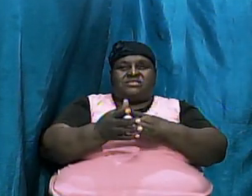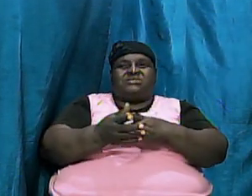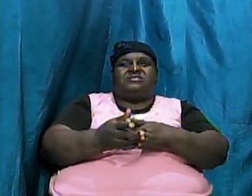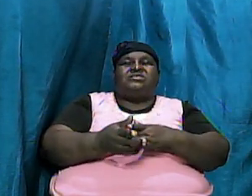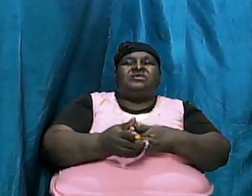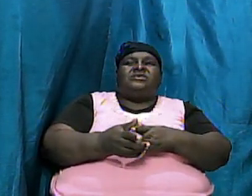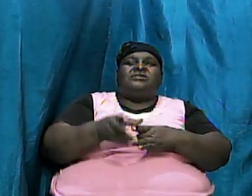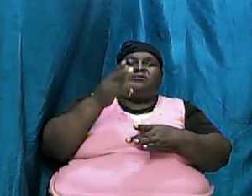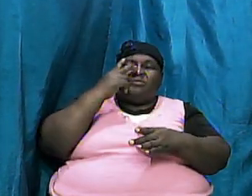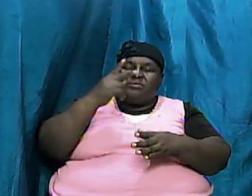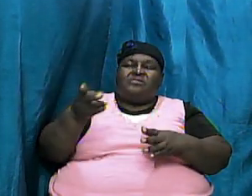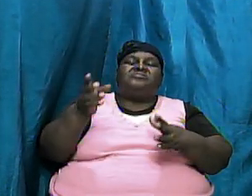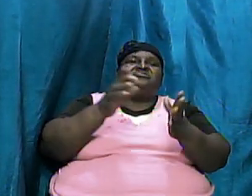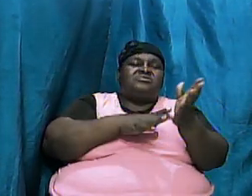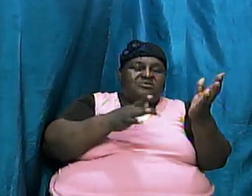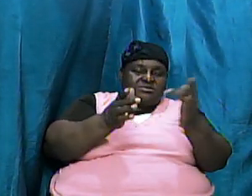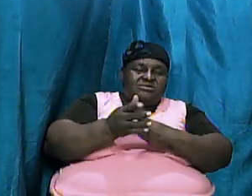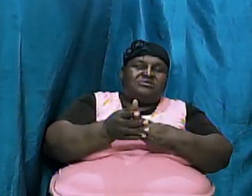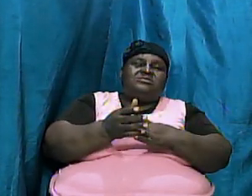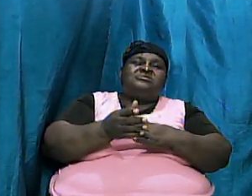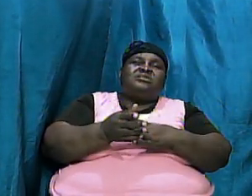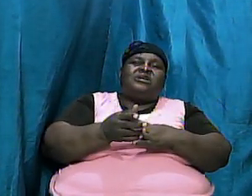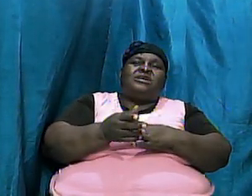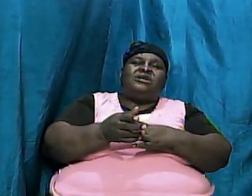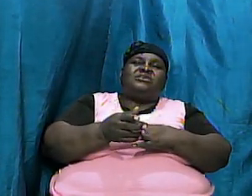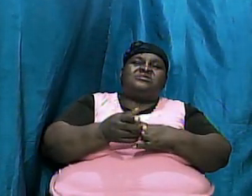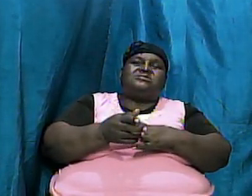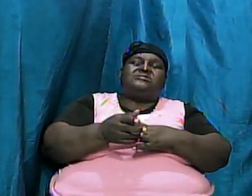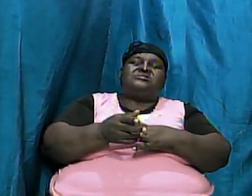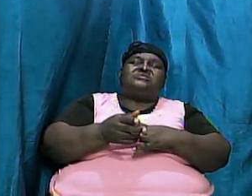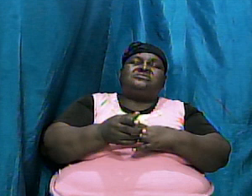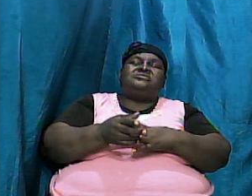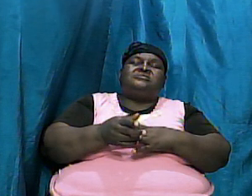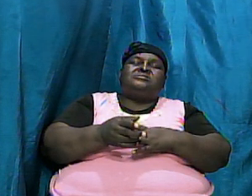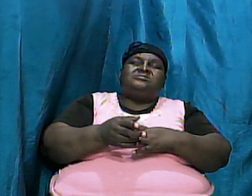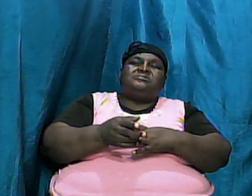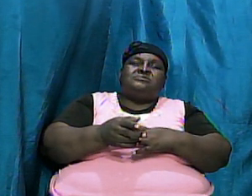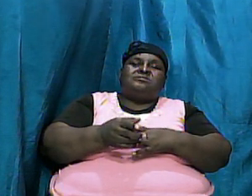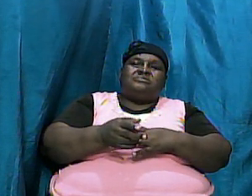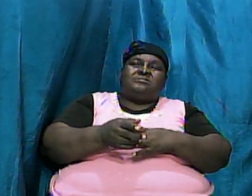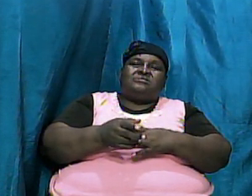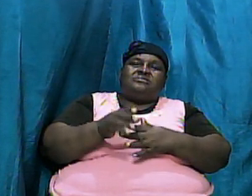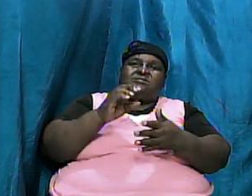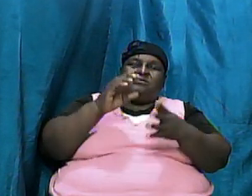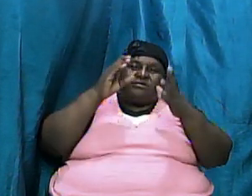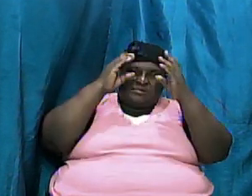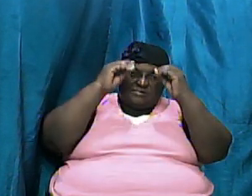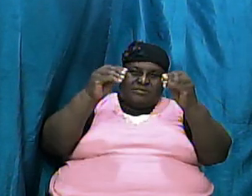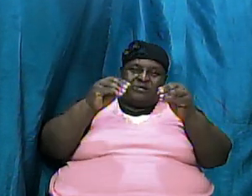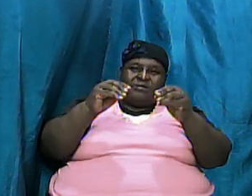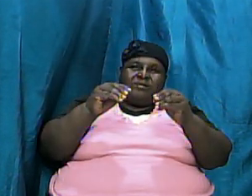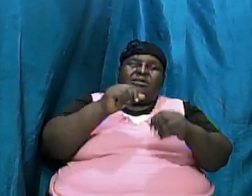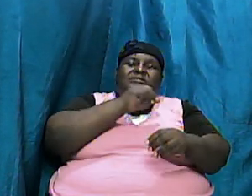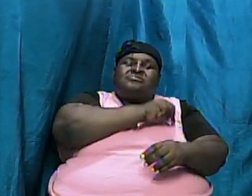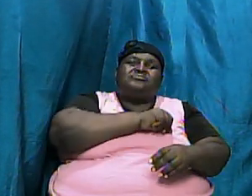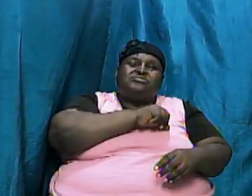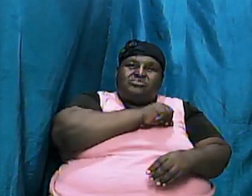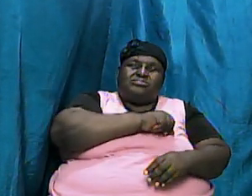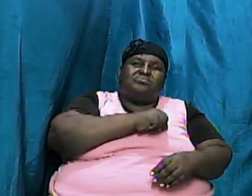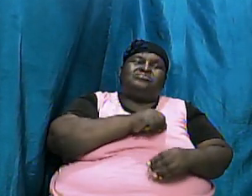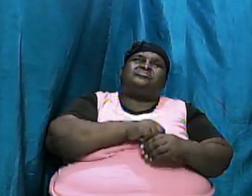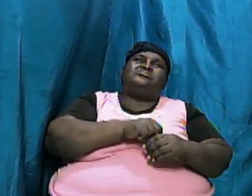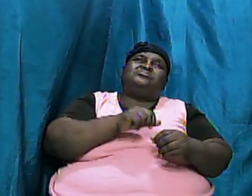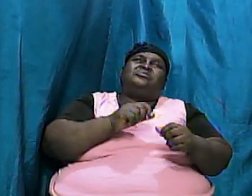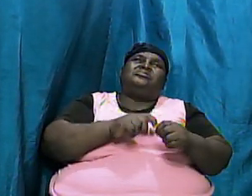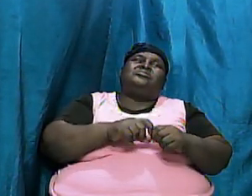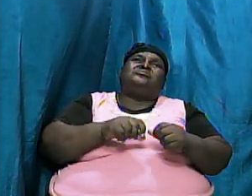Jesus view Jesus position Jesus attitude towards the